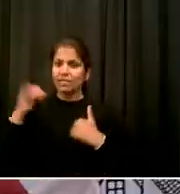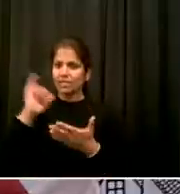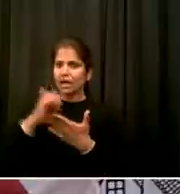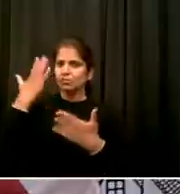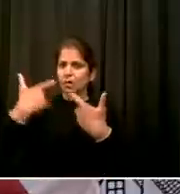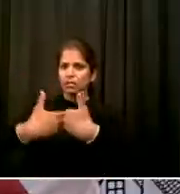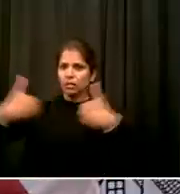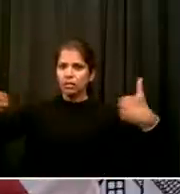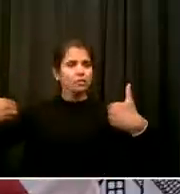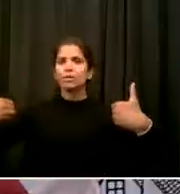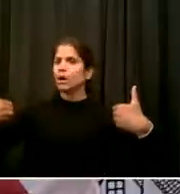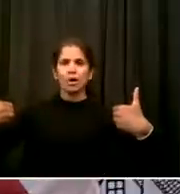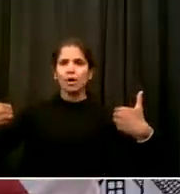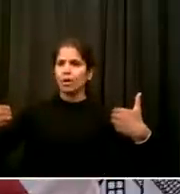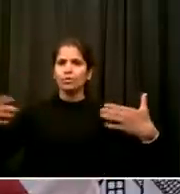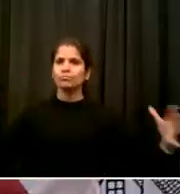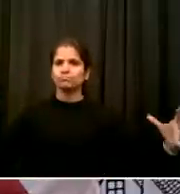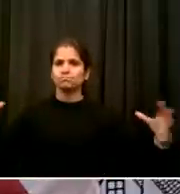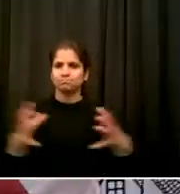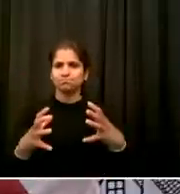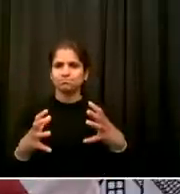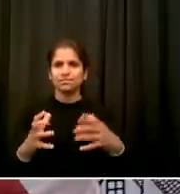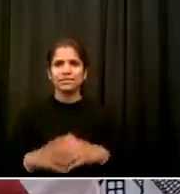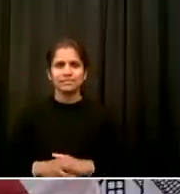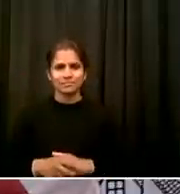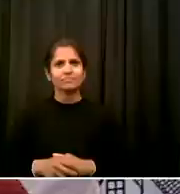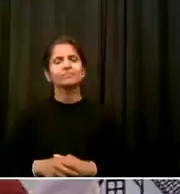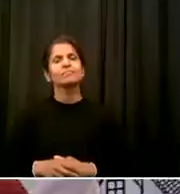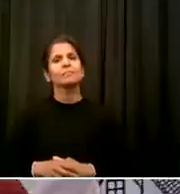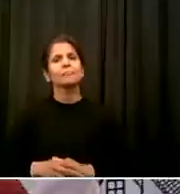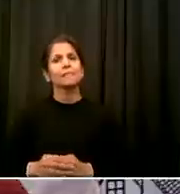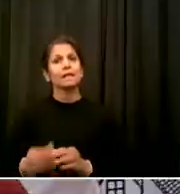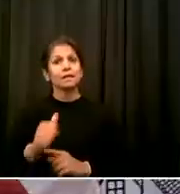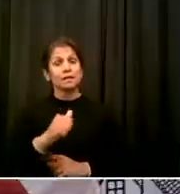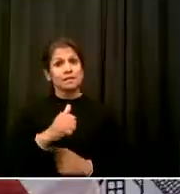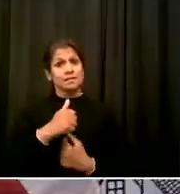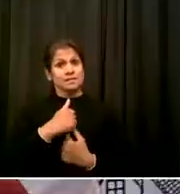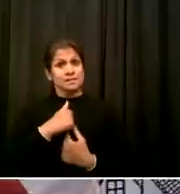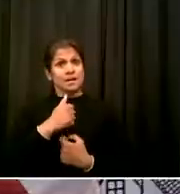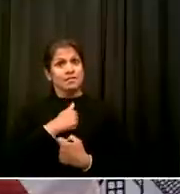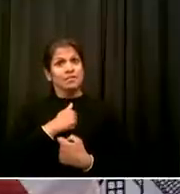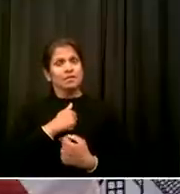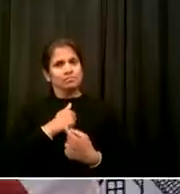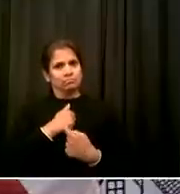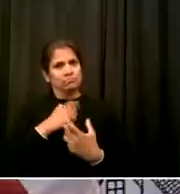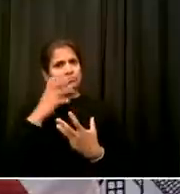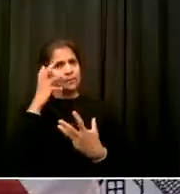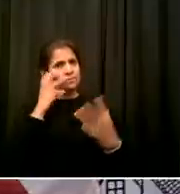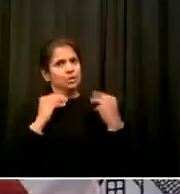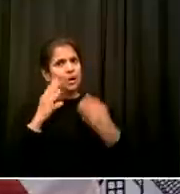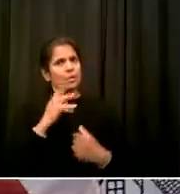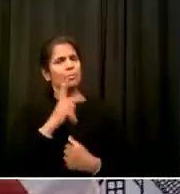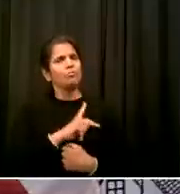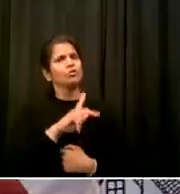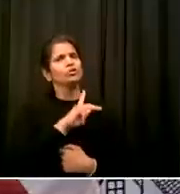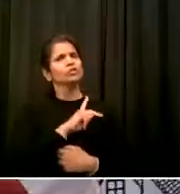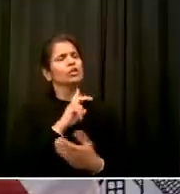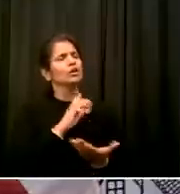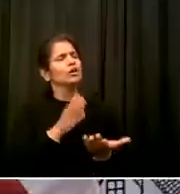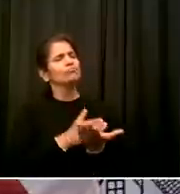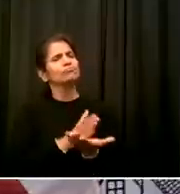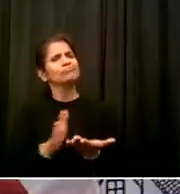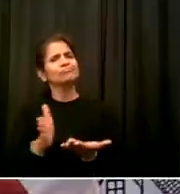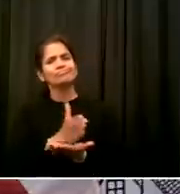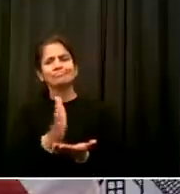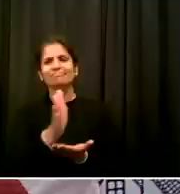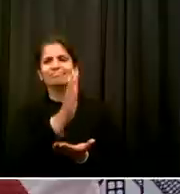I have had a personal journey Coming to understand this more and more and I'm still working on it But I can tell you